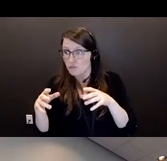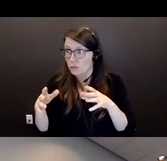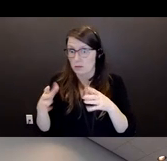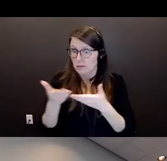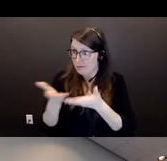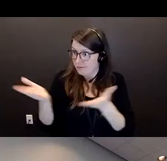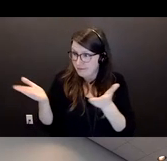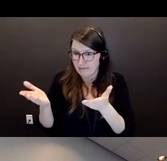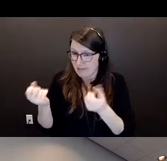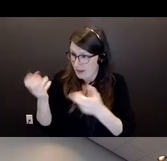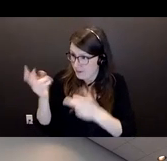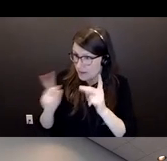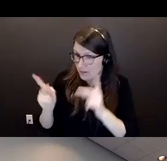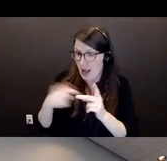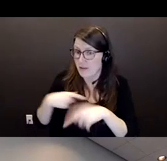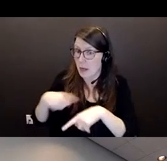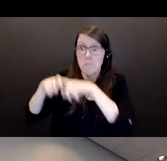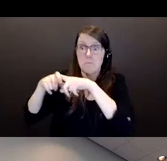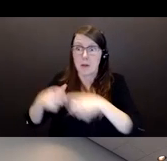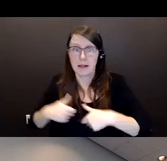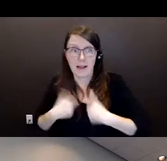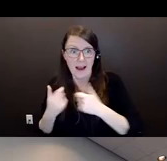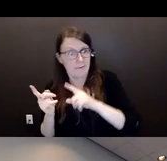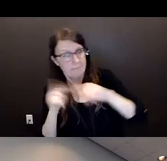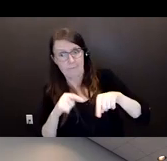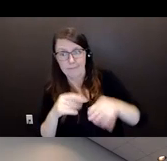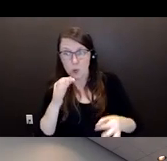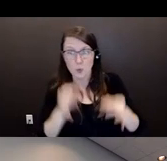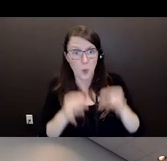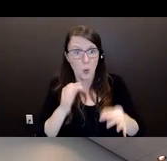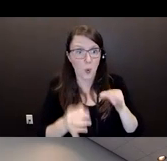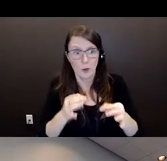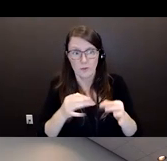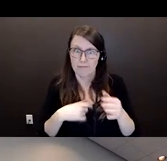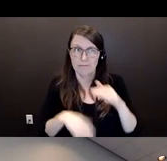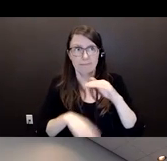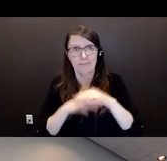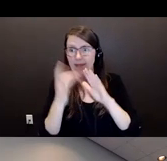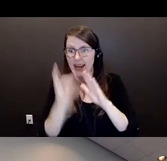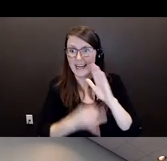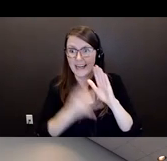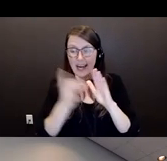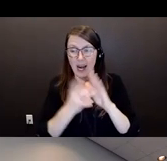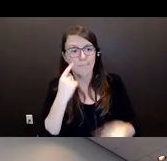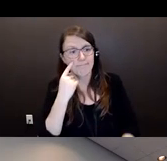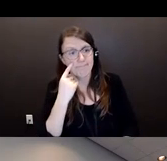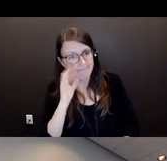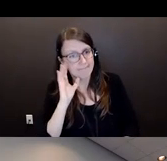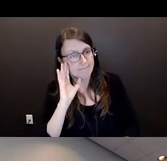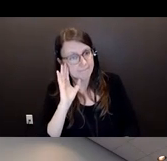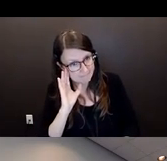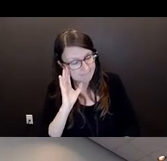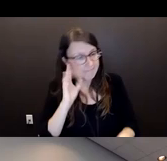And during that timeframe to come to a court every day and spend upwards of eight hours in that courtroom to judge